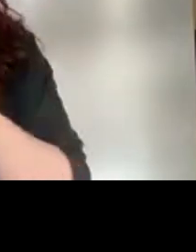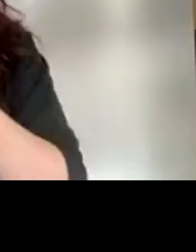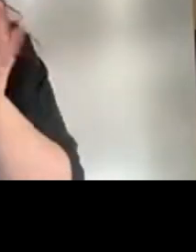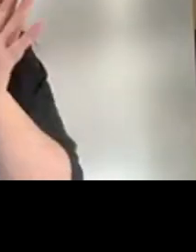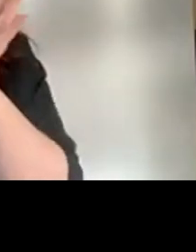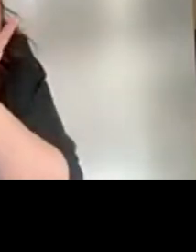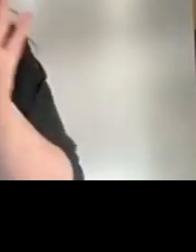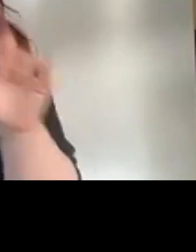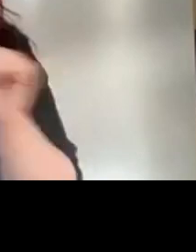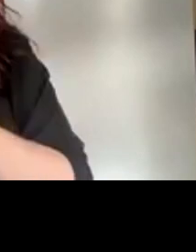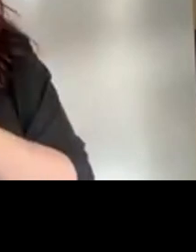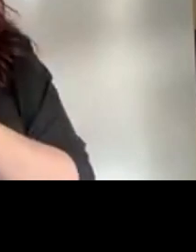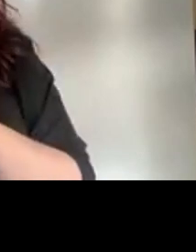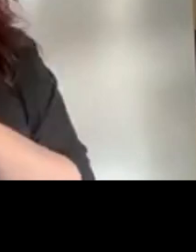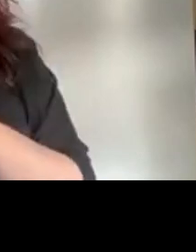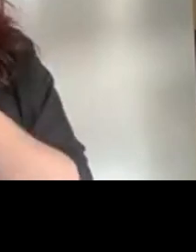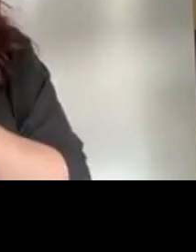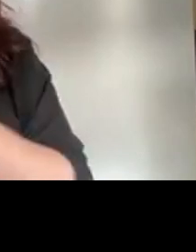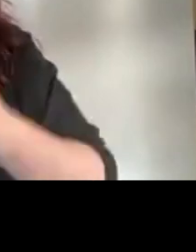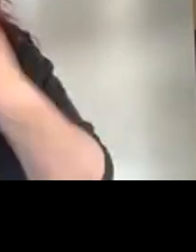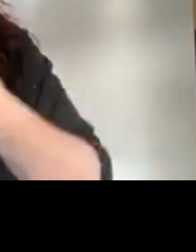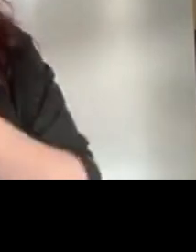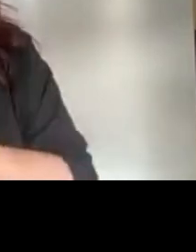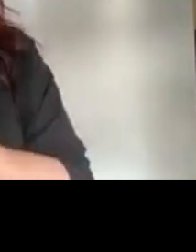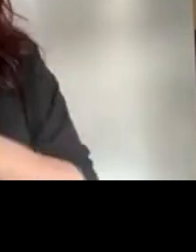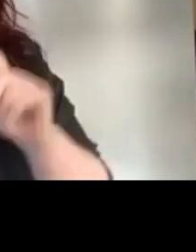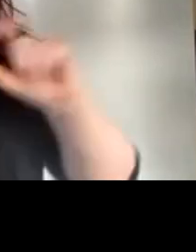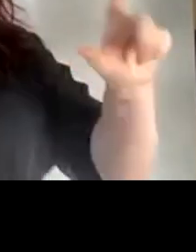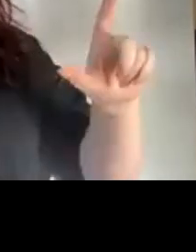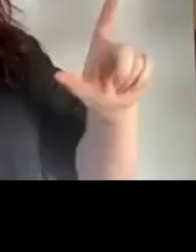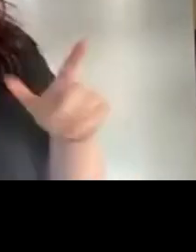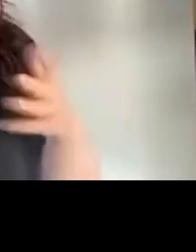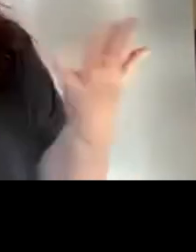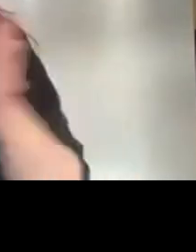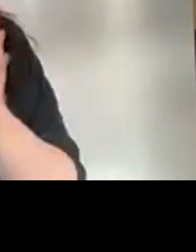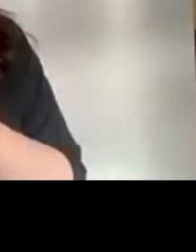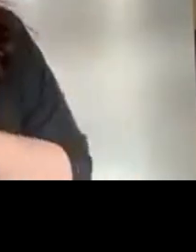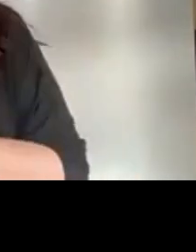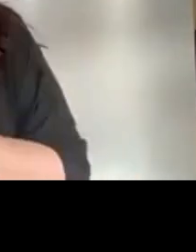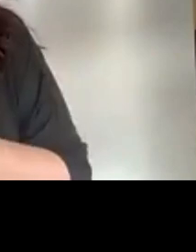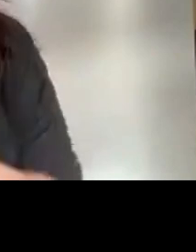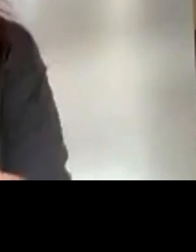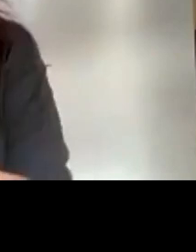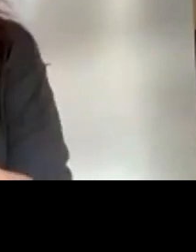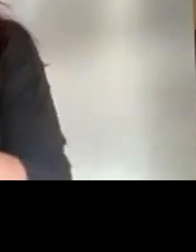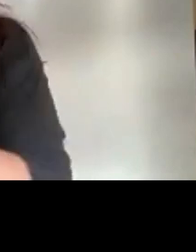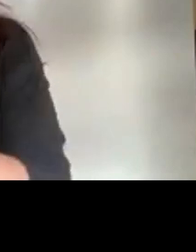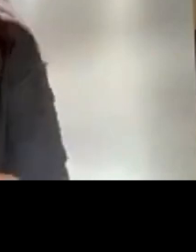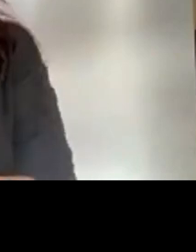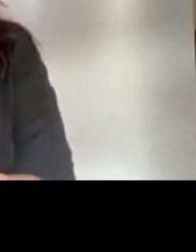have any problems just put something down in the chat room and we'll try and help you at some point and we'll get everyone